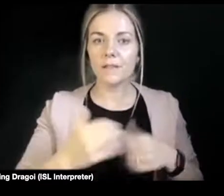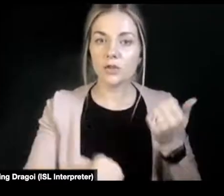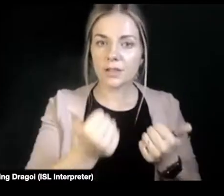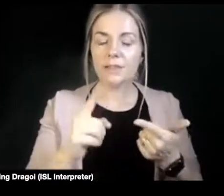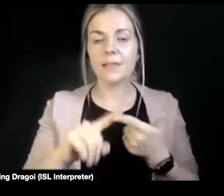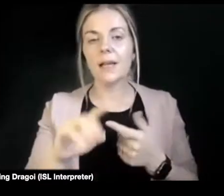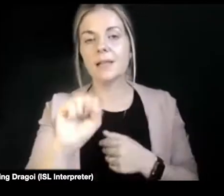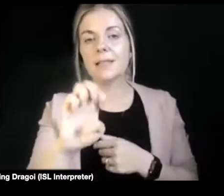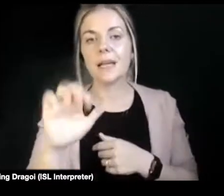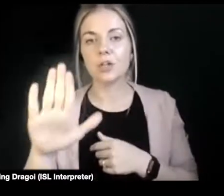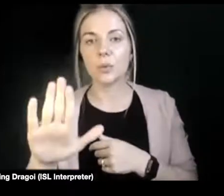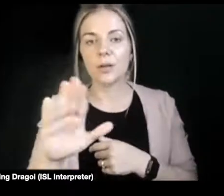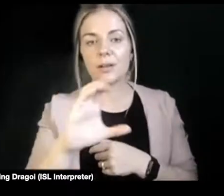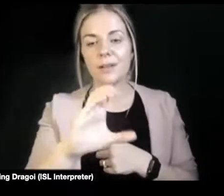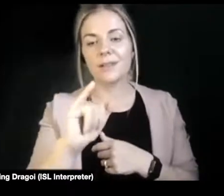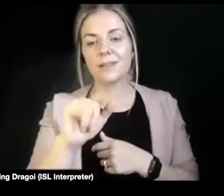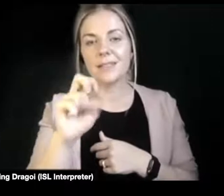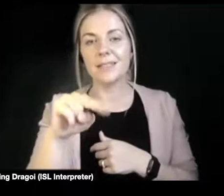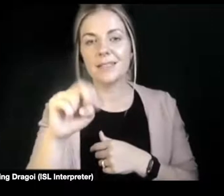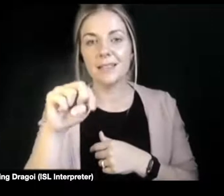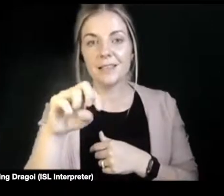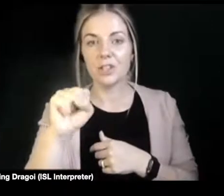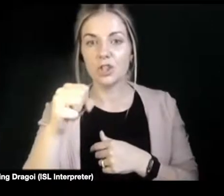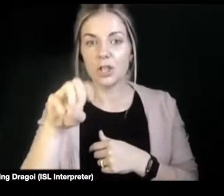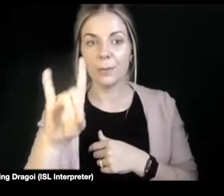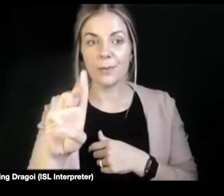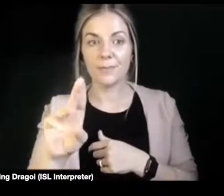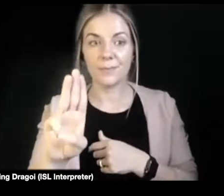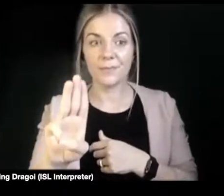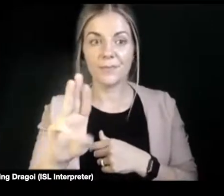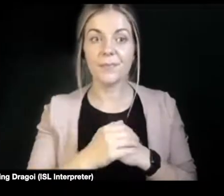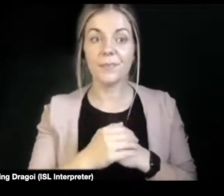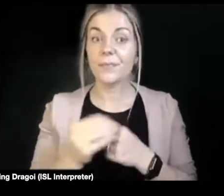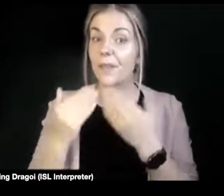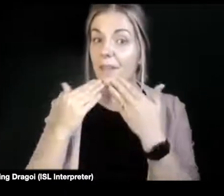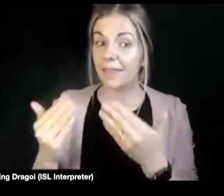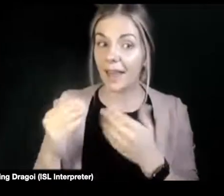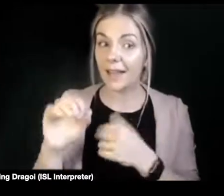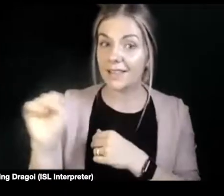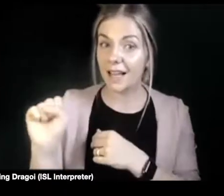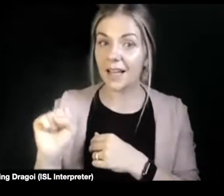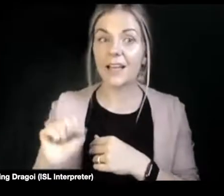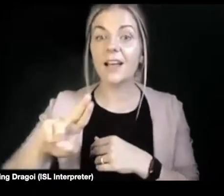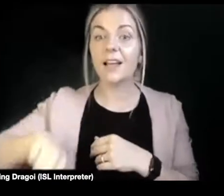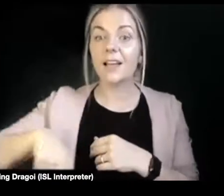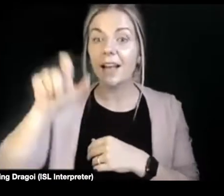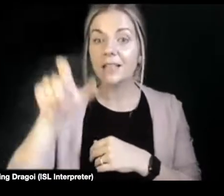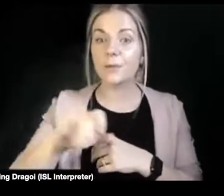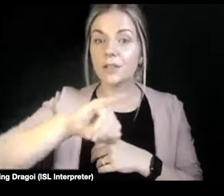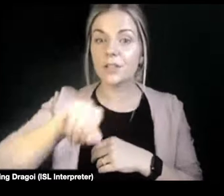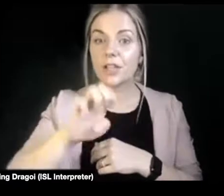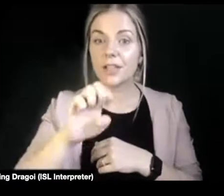And that's where I'm very much focused these days. OK, thanks. Thank you. And Jenny, I'm just going say, because